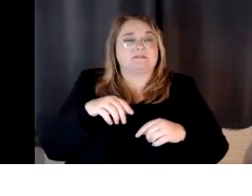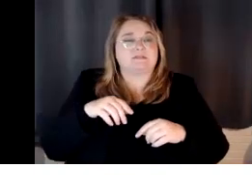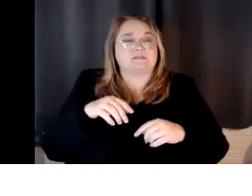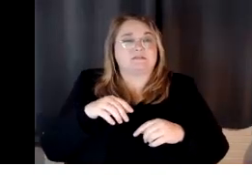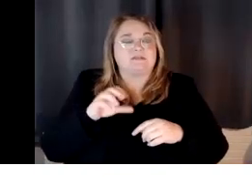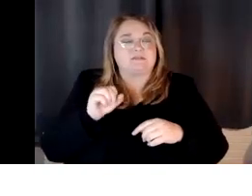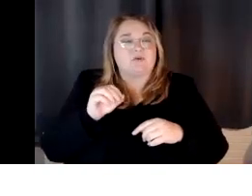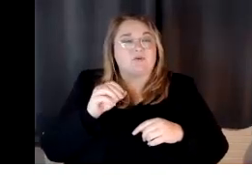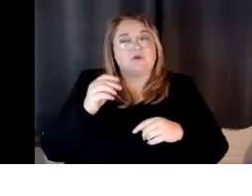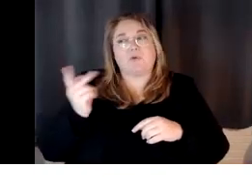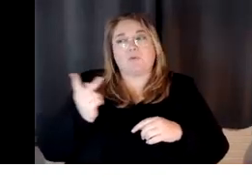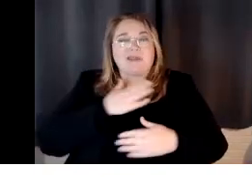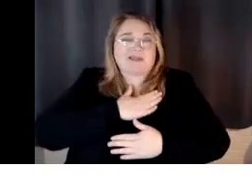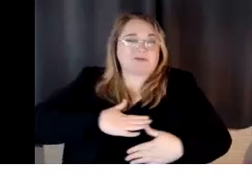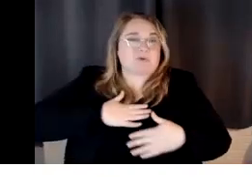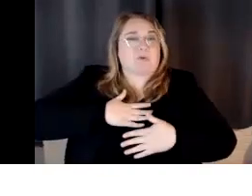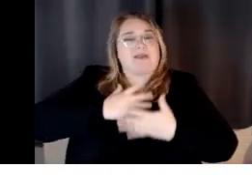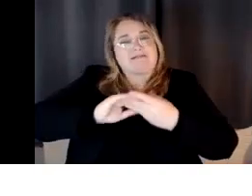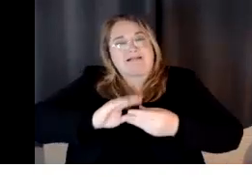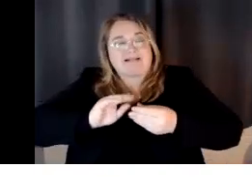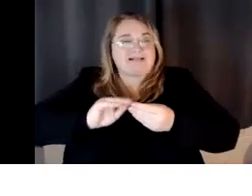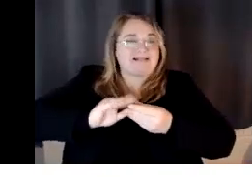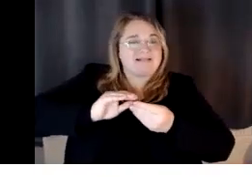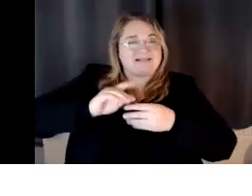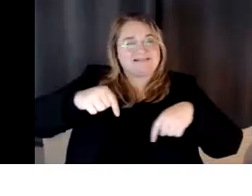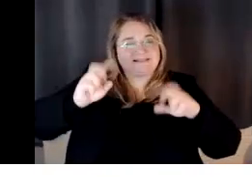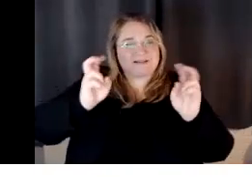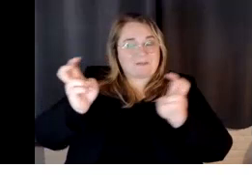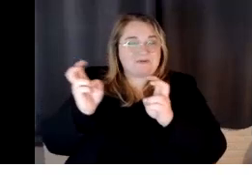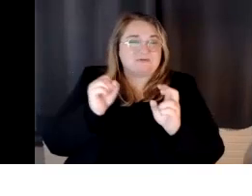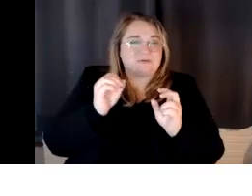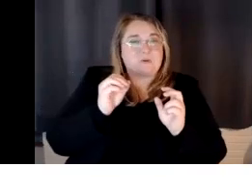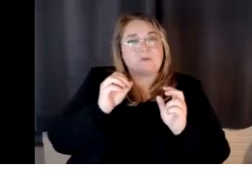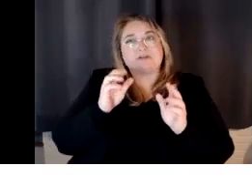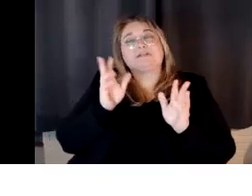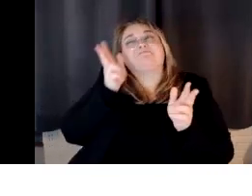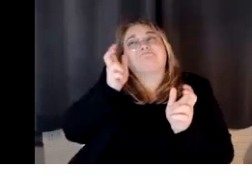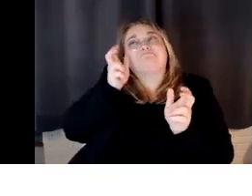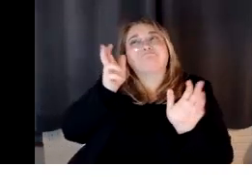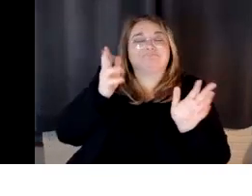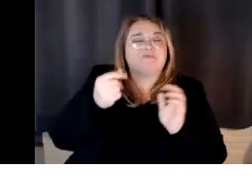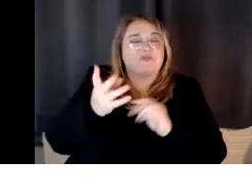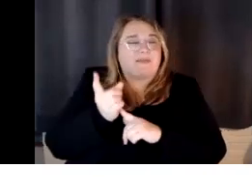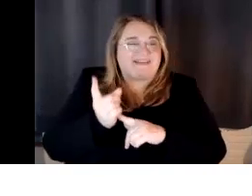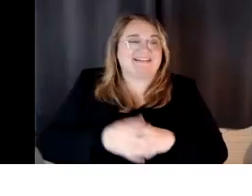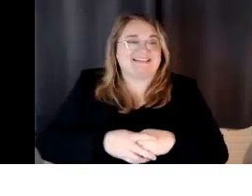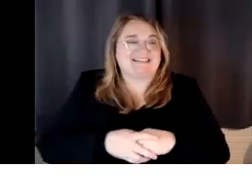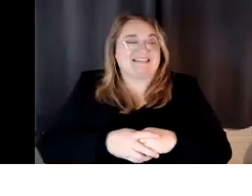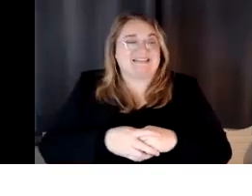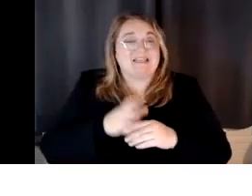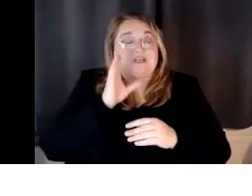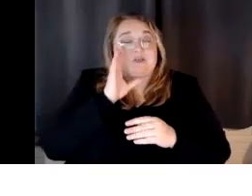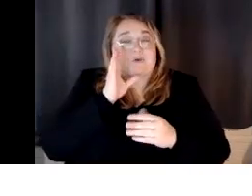know, so just indulge us, please, um, for a few minutes, at least, um, we do want to give, um, an update